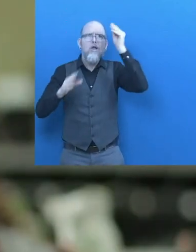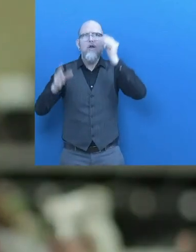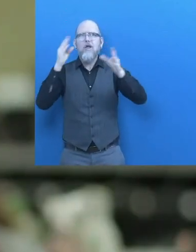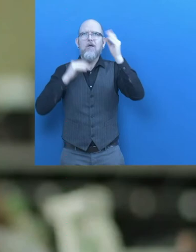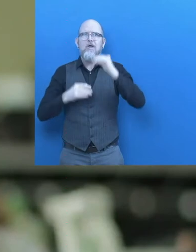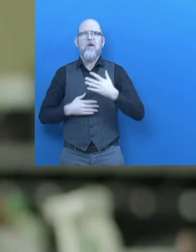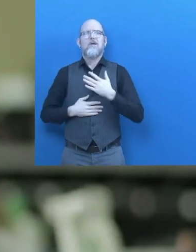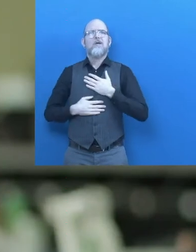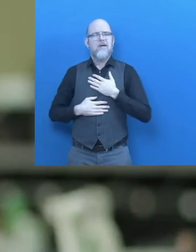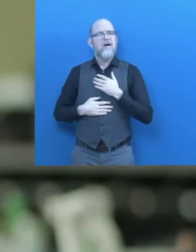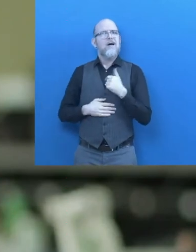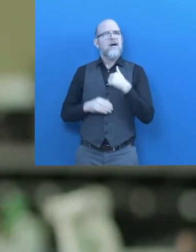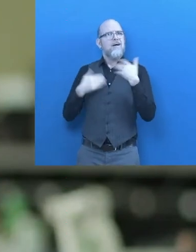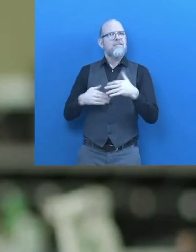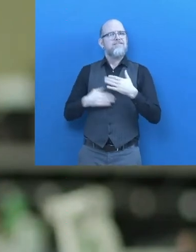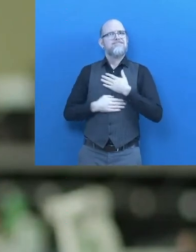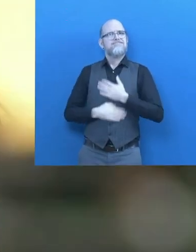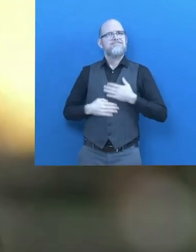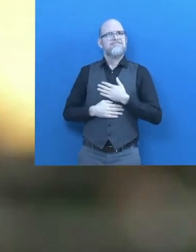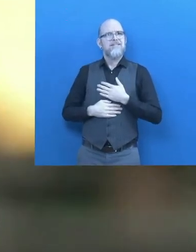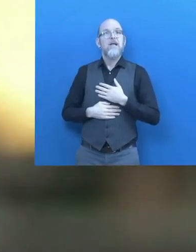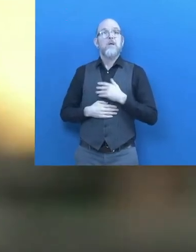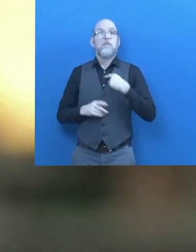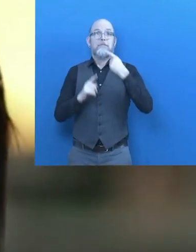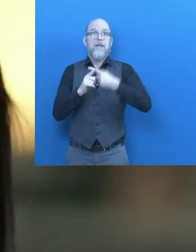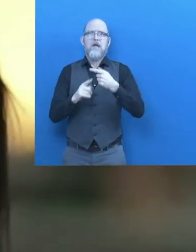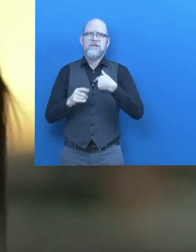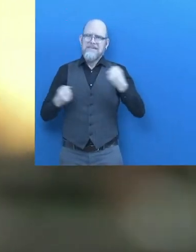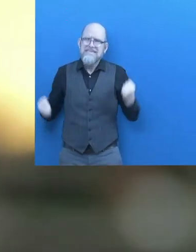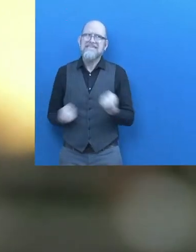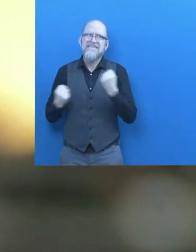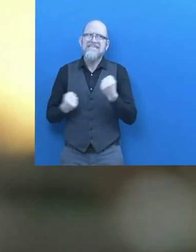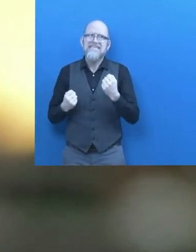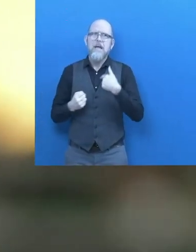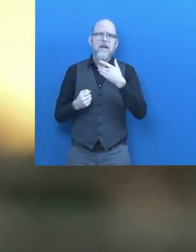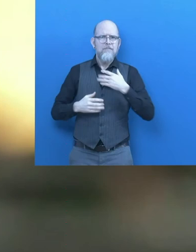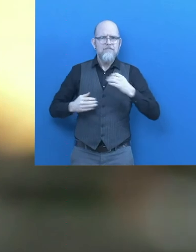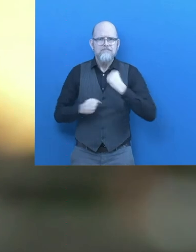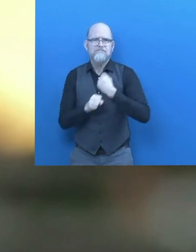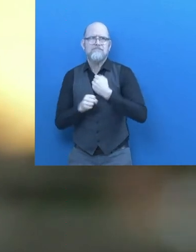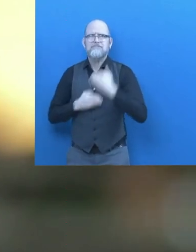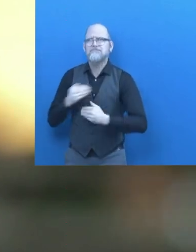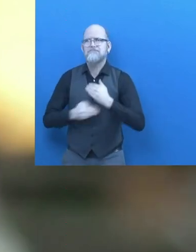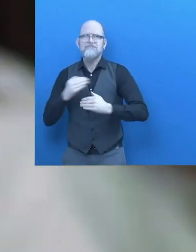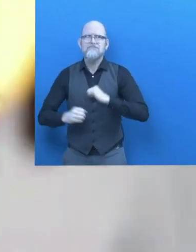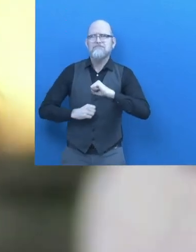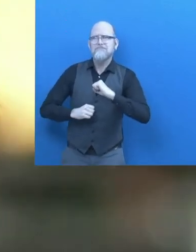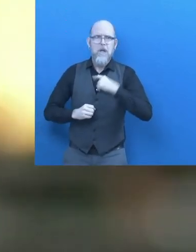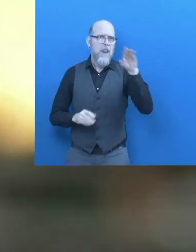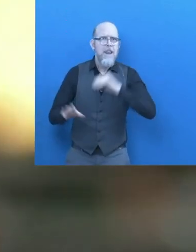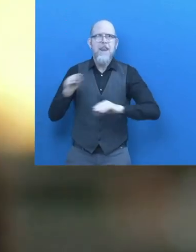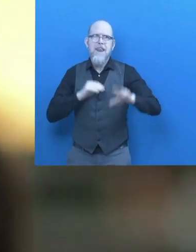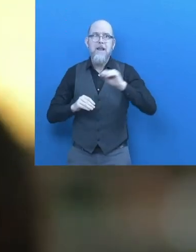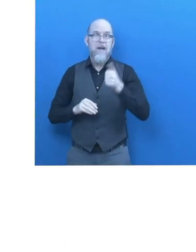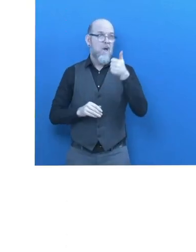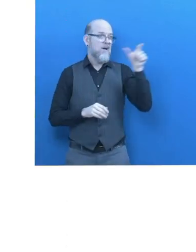I did lot of things, I learned lot of of my colleagues also help me. But Eagle Light Inclusion was a great opportunity